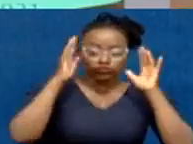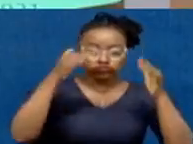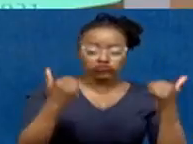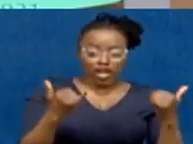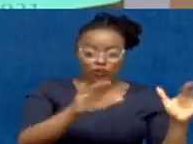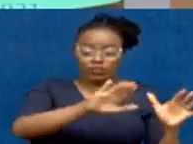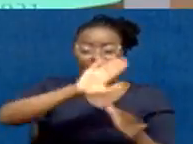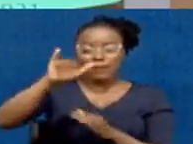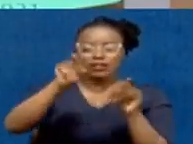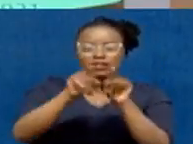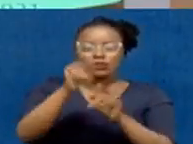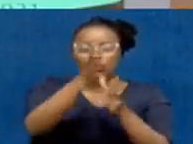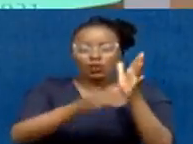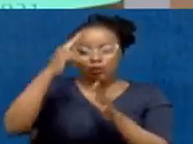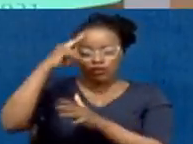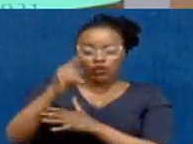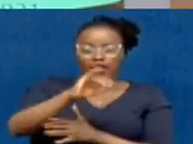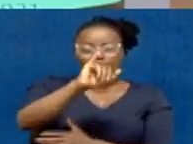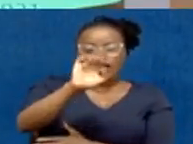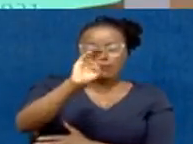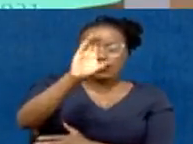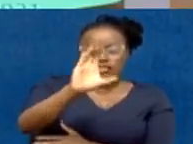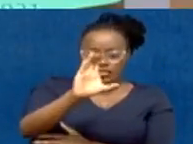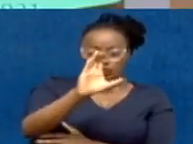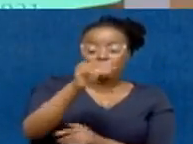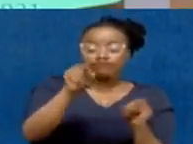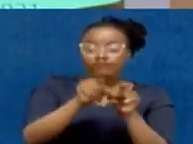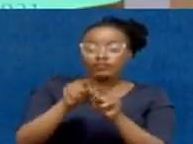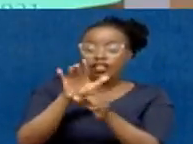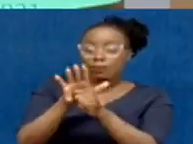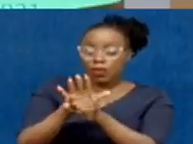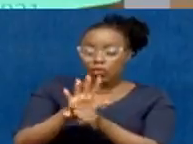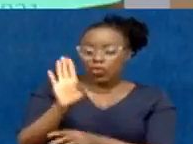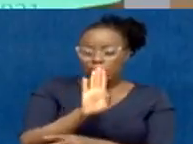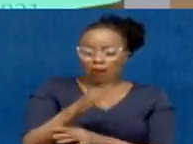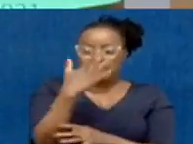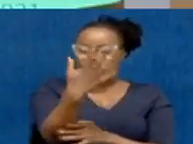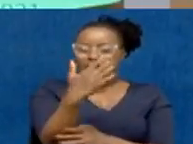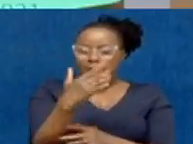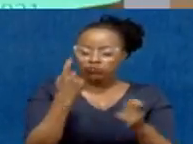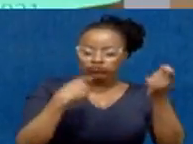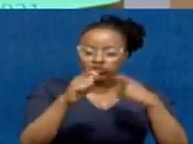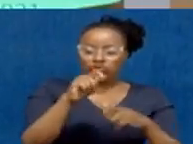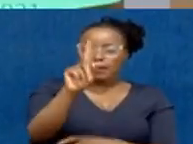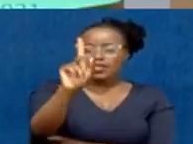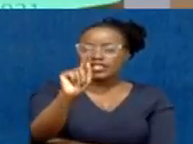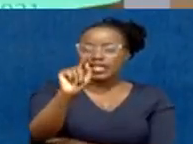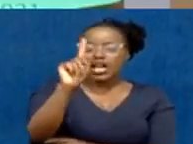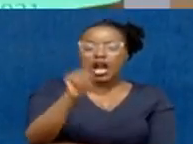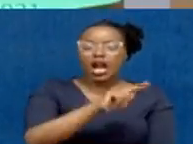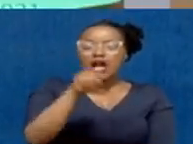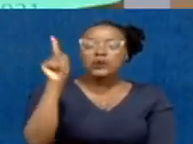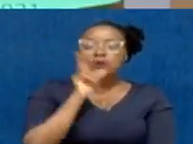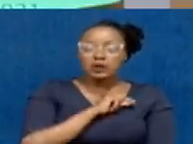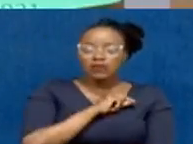So it is back to the drawing board for the Electoral Commission, that's IBC, as the multi-billion shilling ballot papers procurement tender is cancelled.